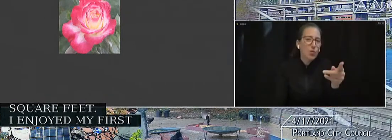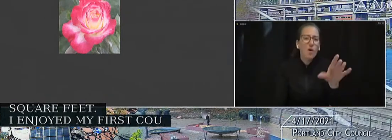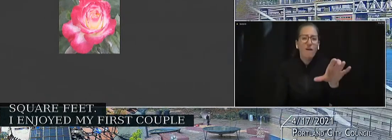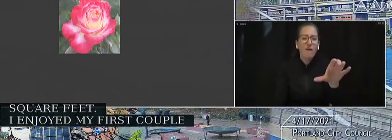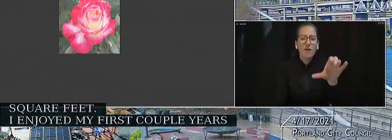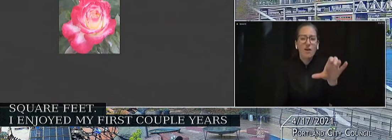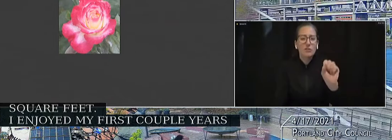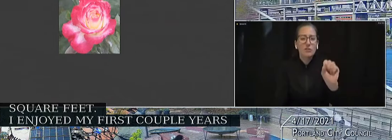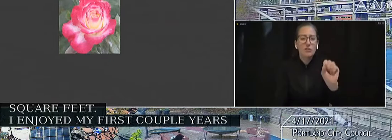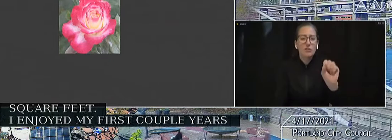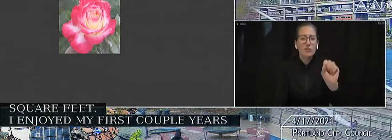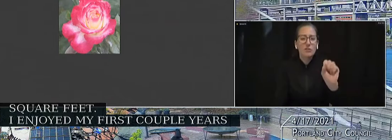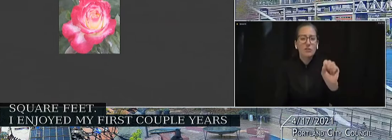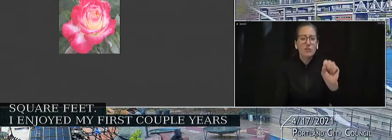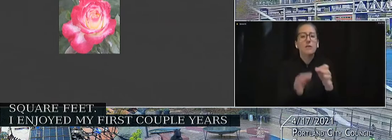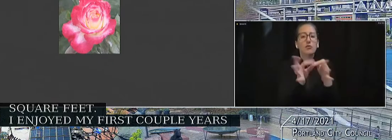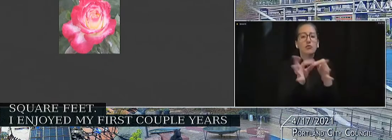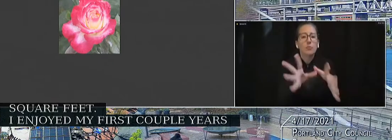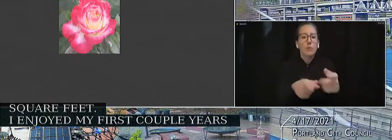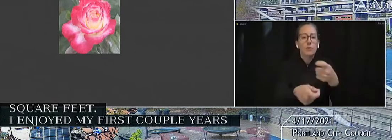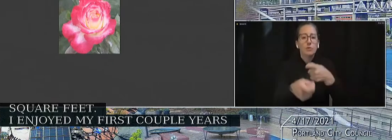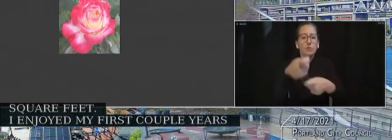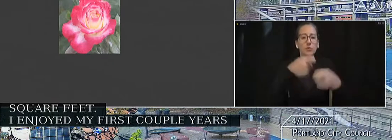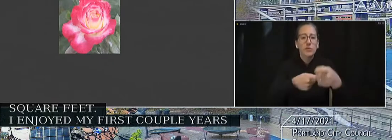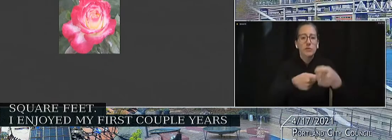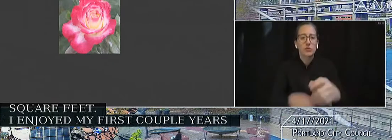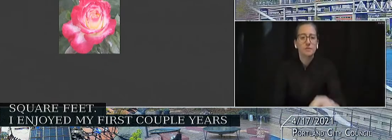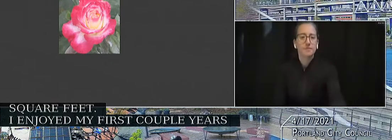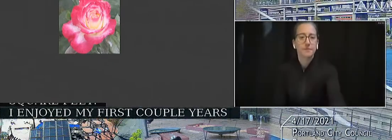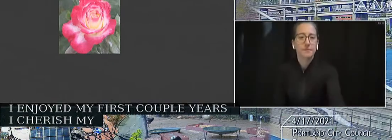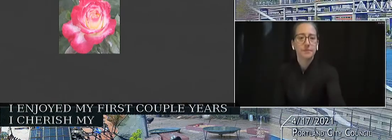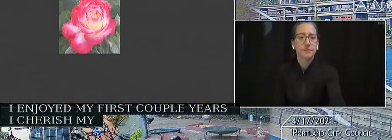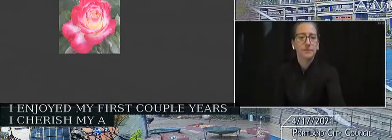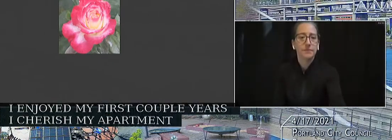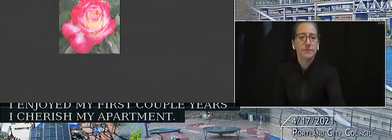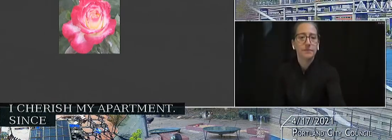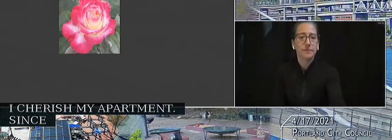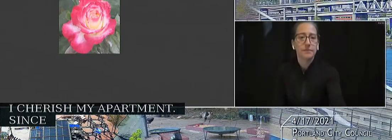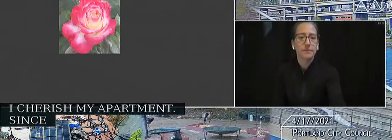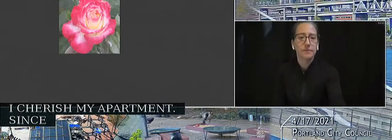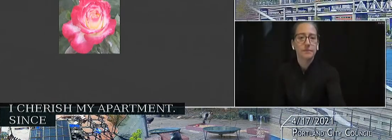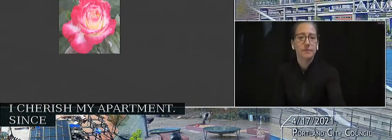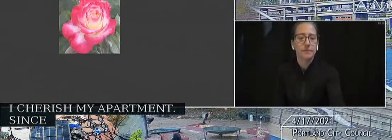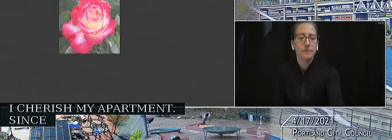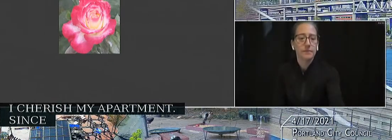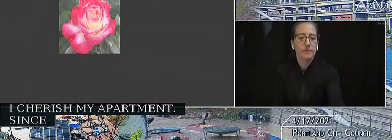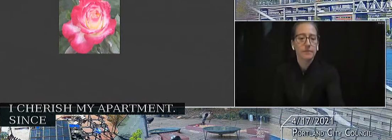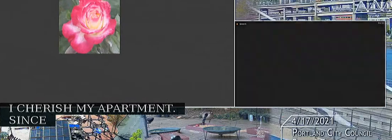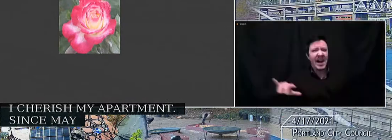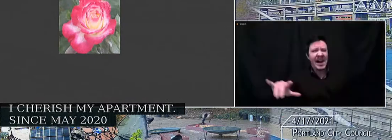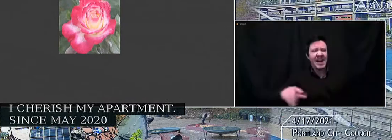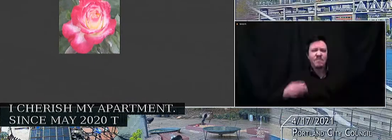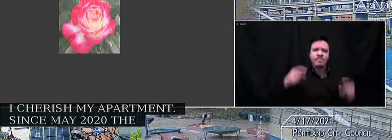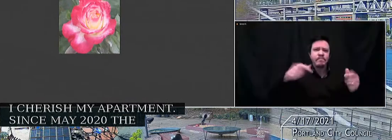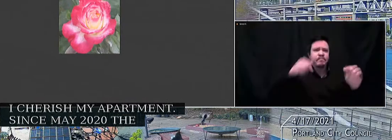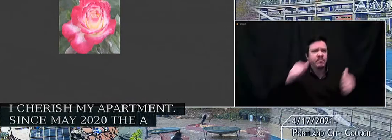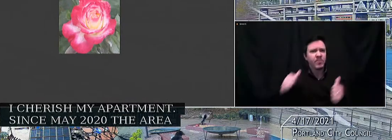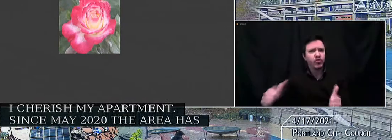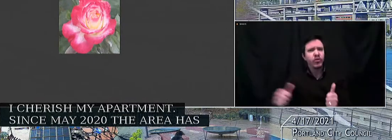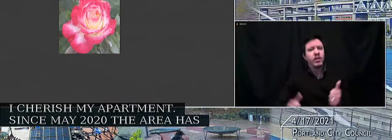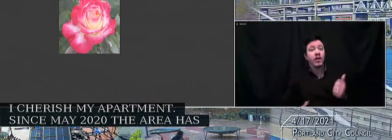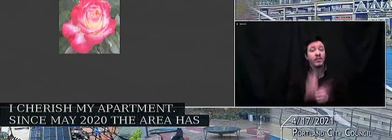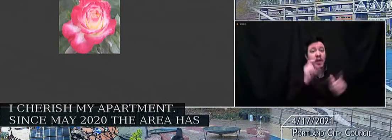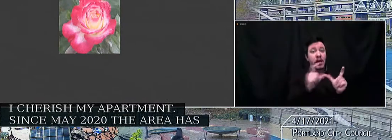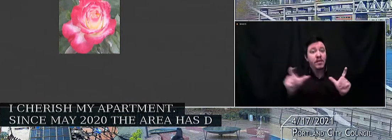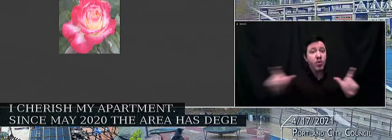I cherish my apartment. Since May 2020, the area has rapidly degenerated. More and more people arrived